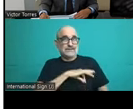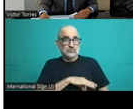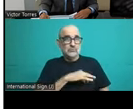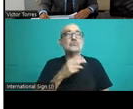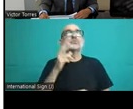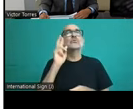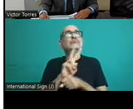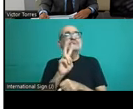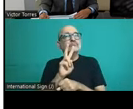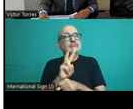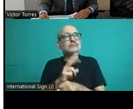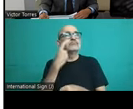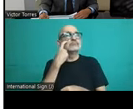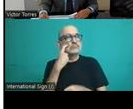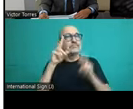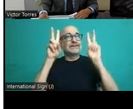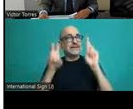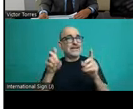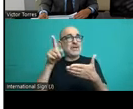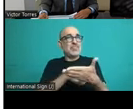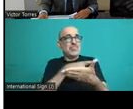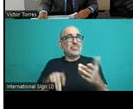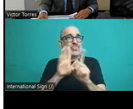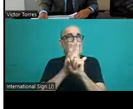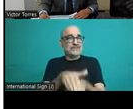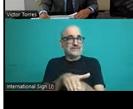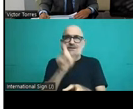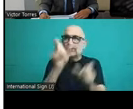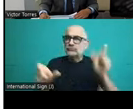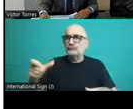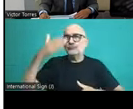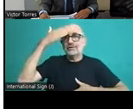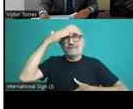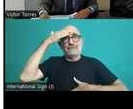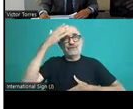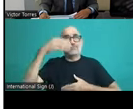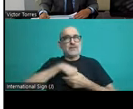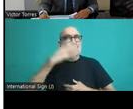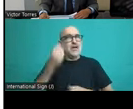approach and the discrimination of pre-existent diseases.